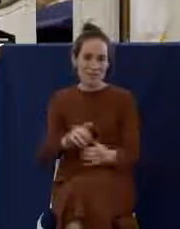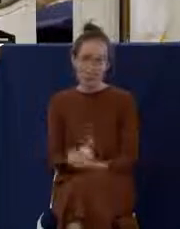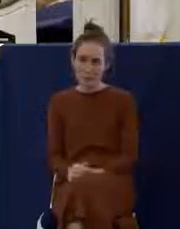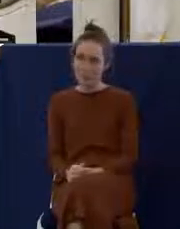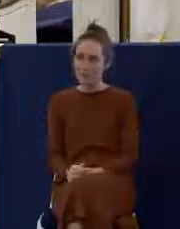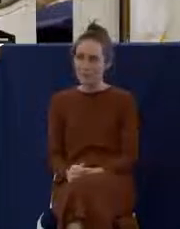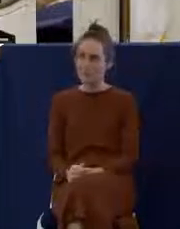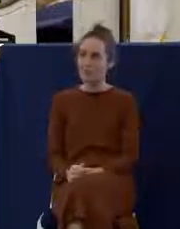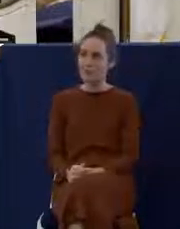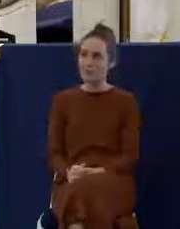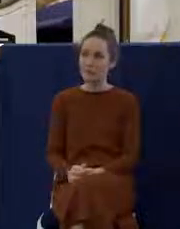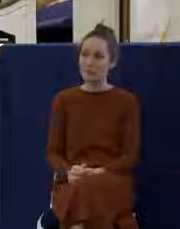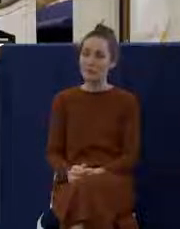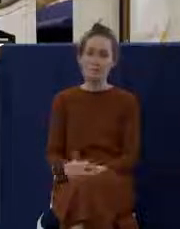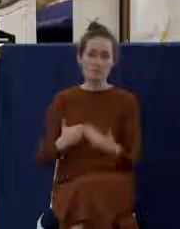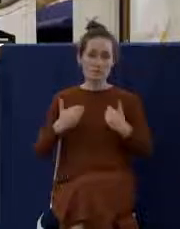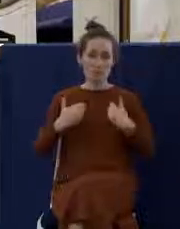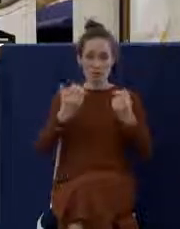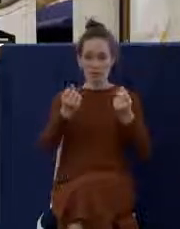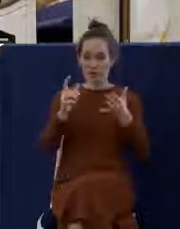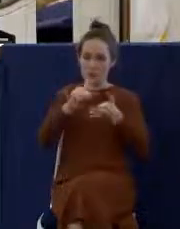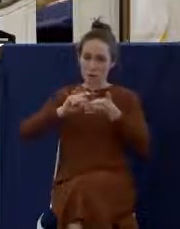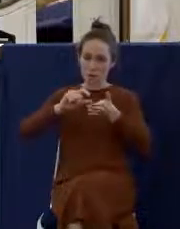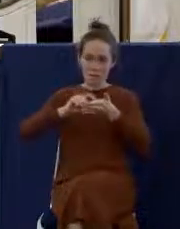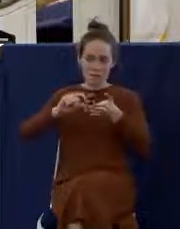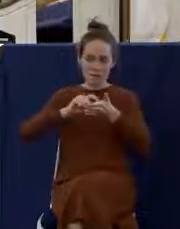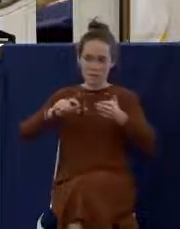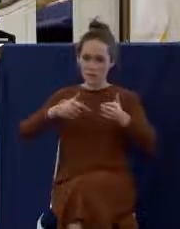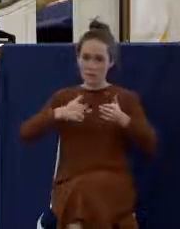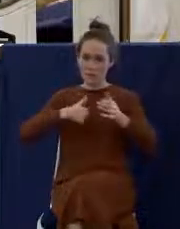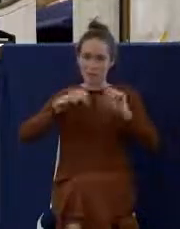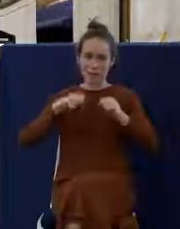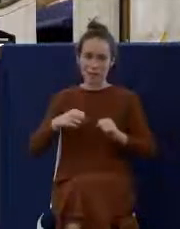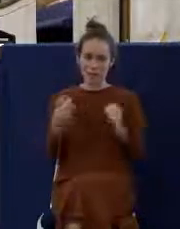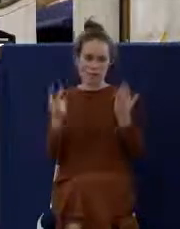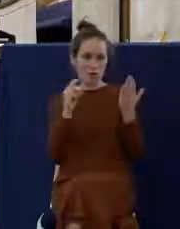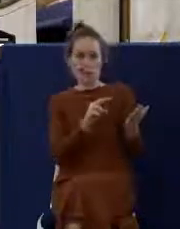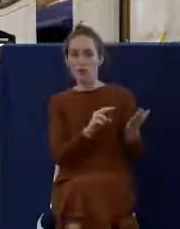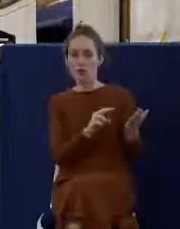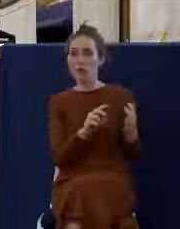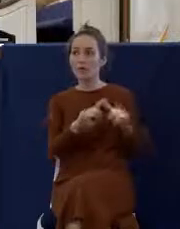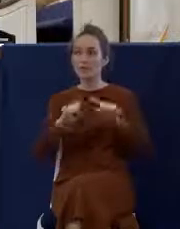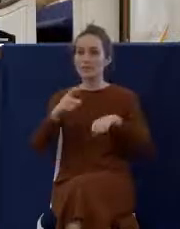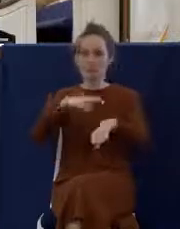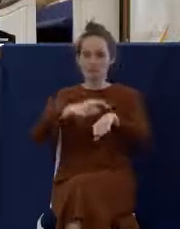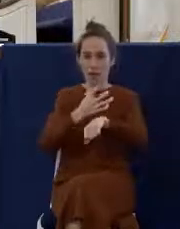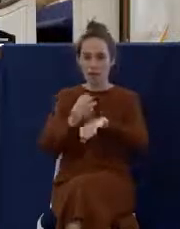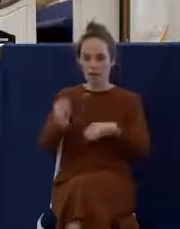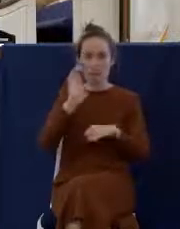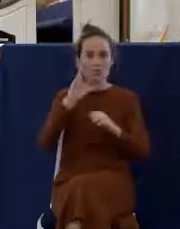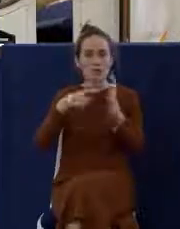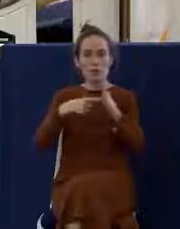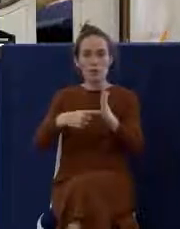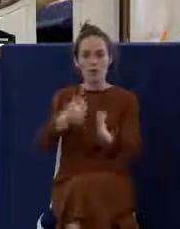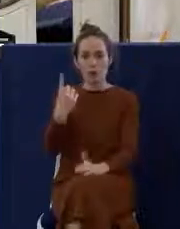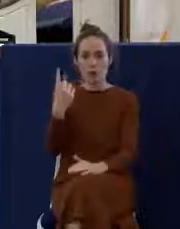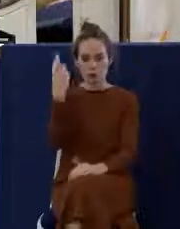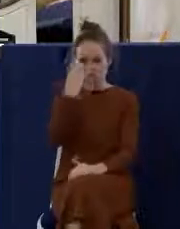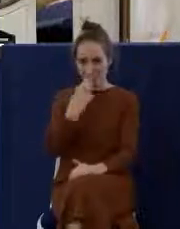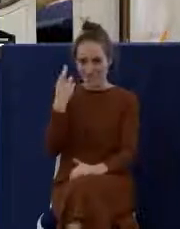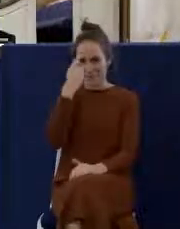And let me tell you, and there's many verses I can go to, but just for lack of time, let me just show you one reason why